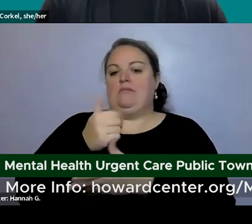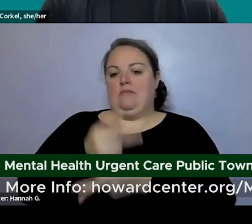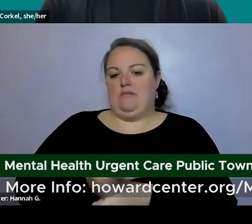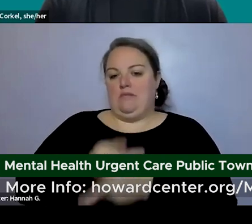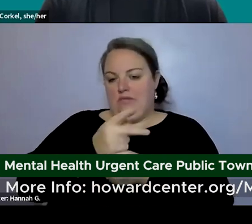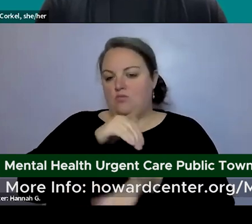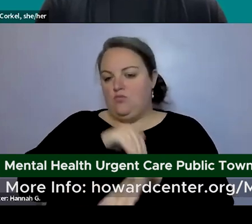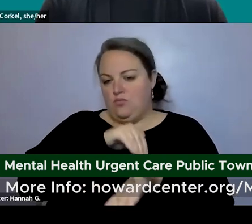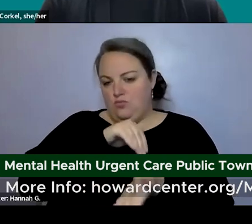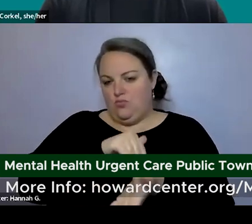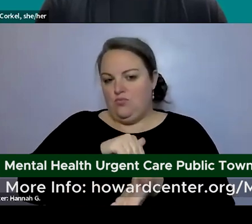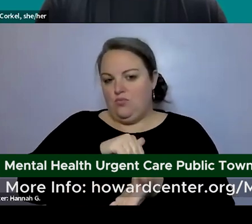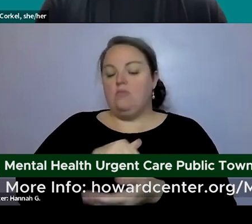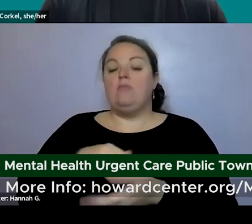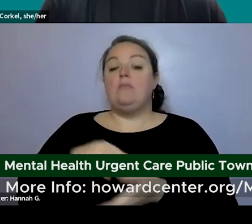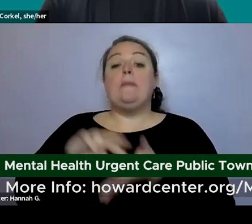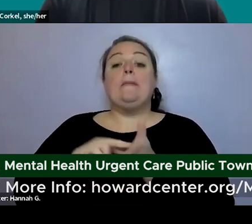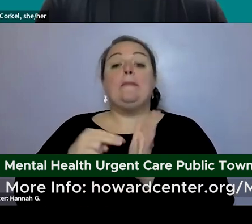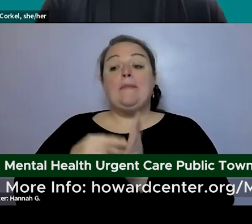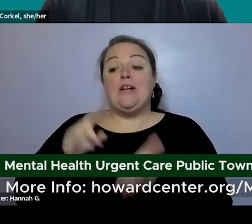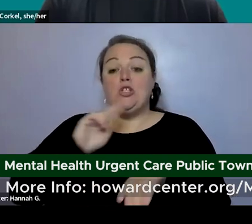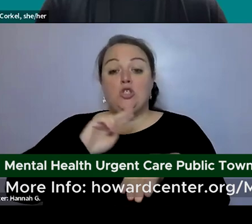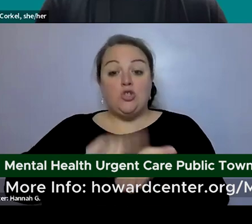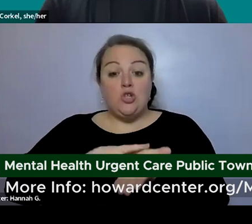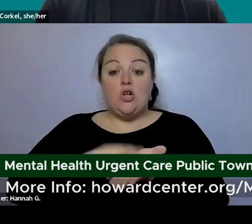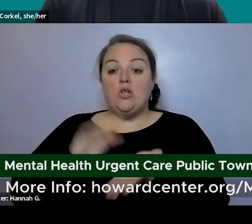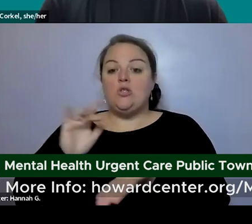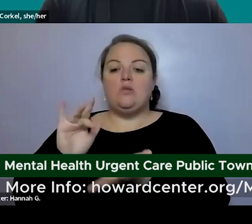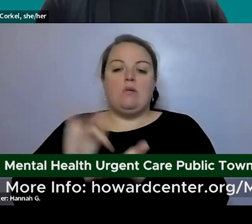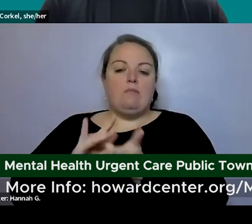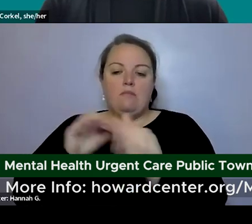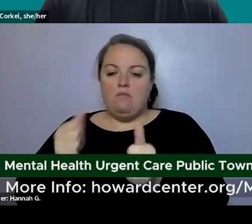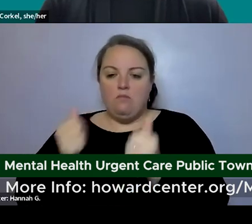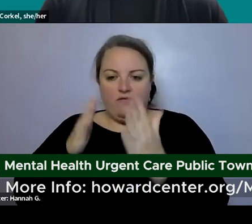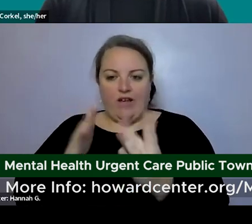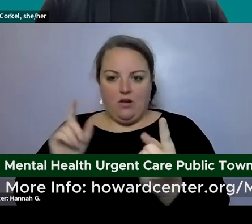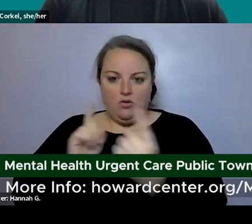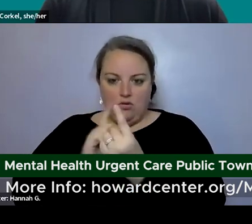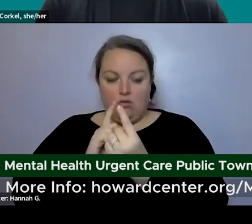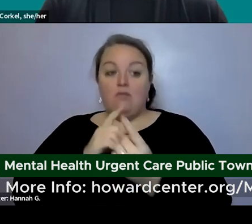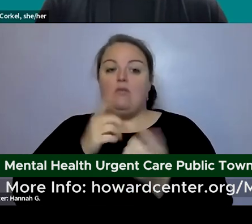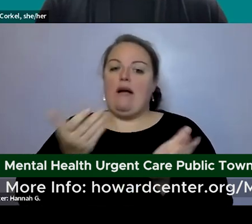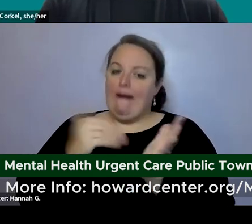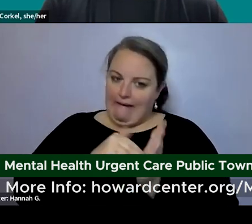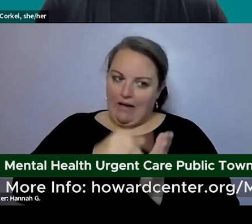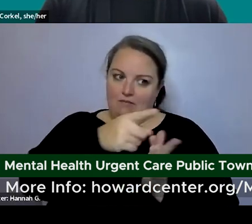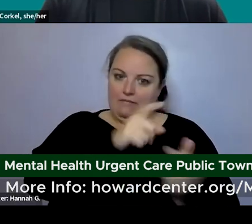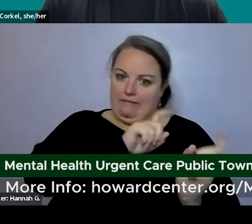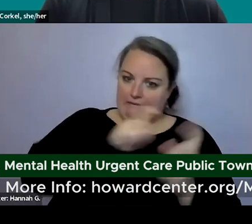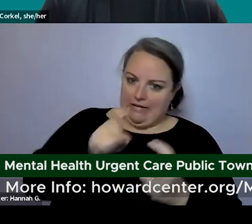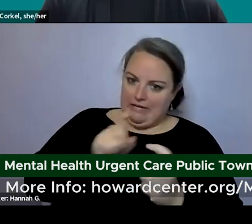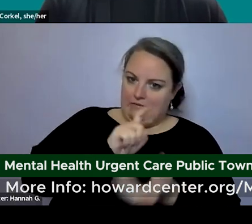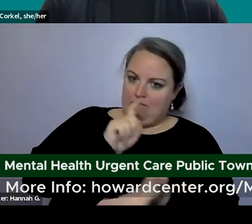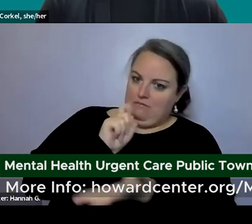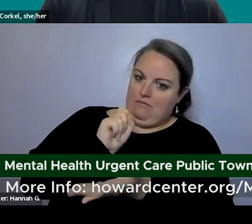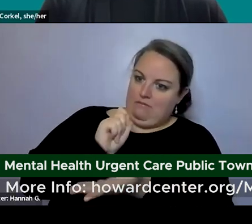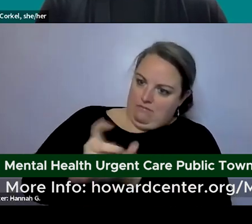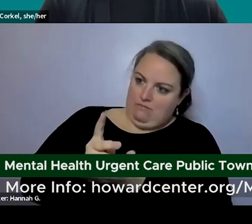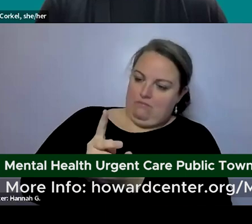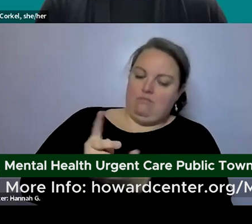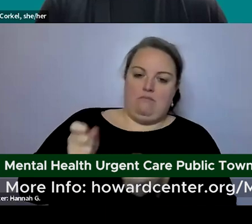so the nurse or the medical provider with consent and permission can coordinate